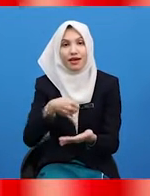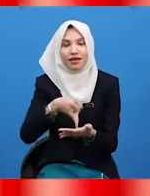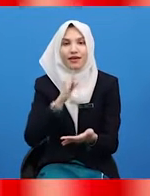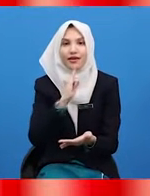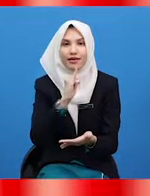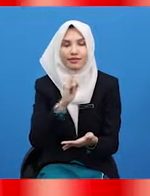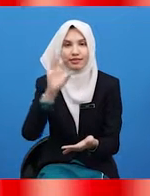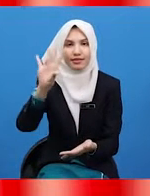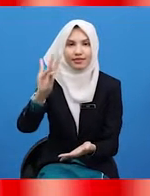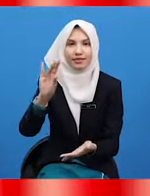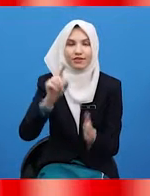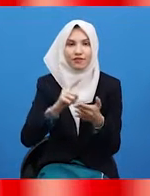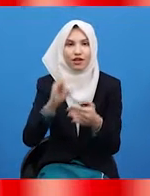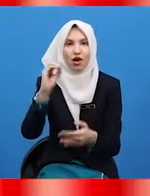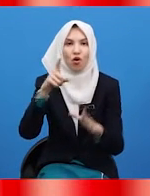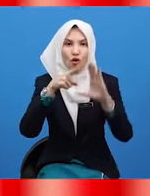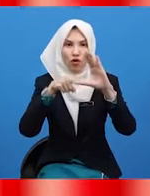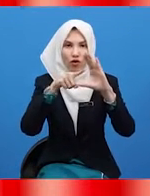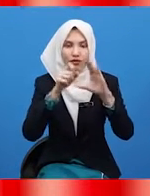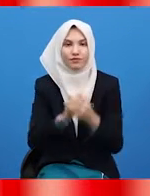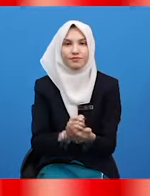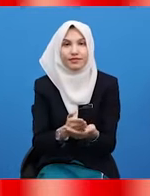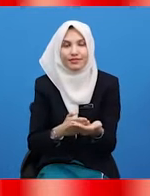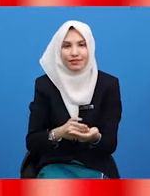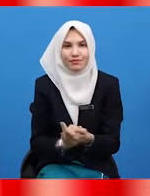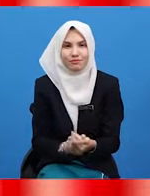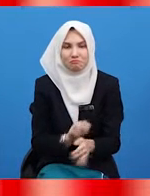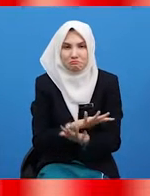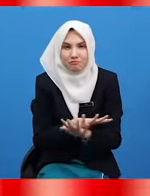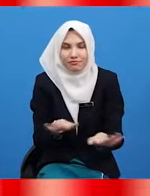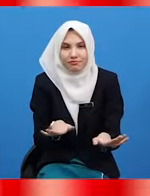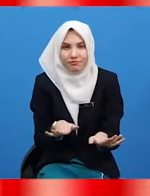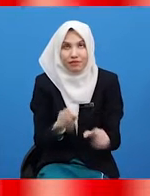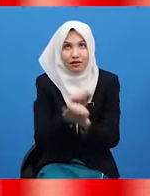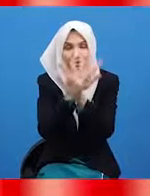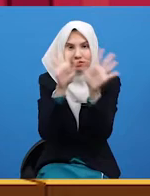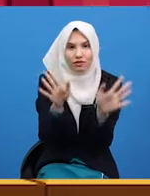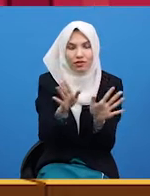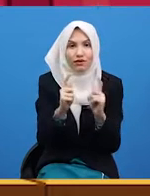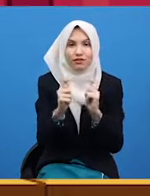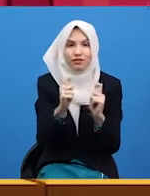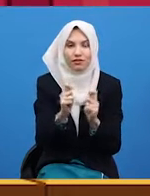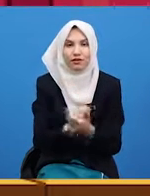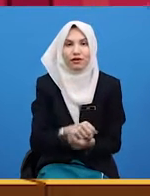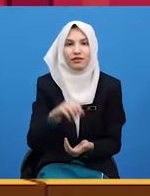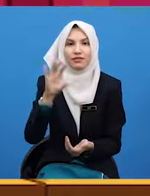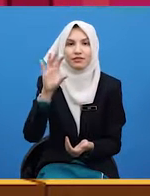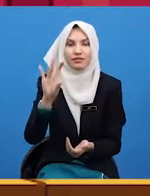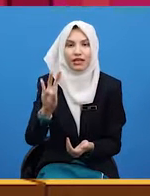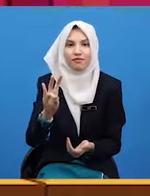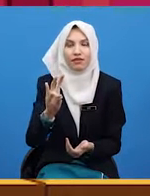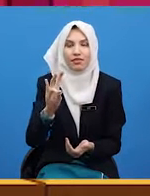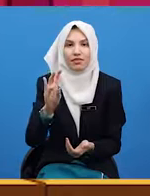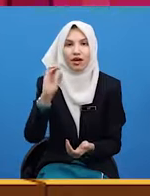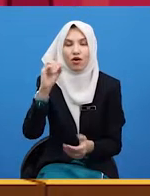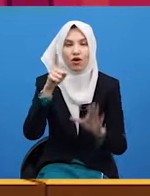7 o'clock. Sometimes, it is not clear if we are talking about 7 o'clock in the morning